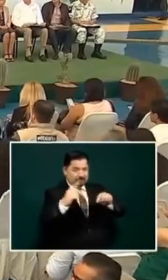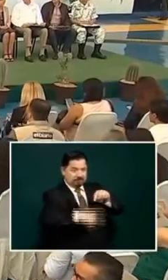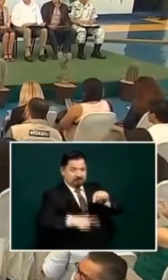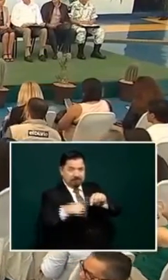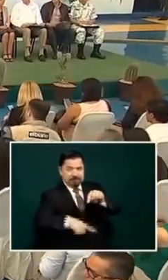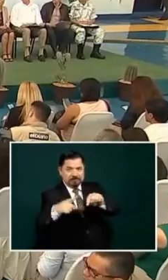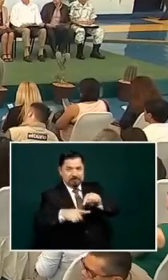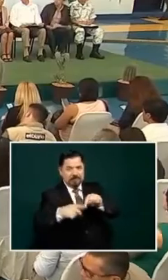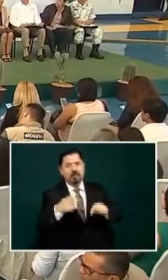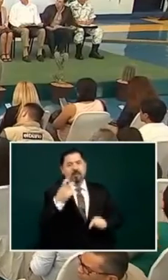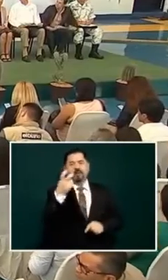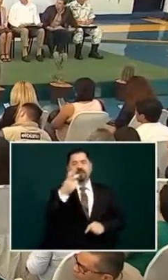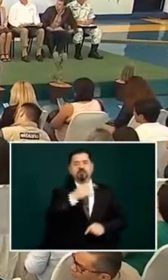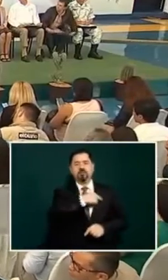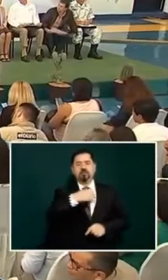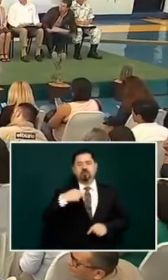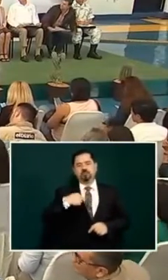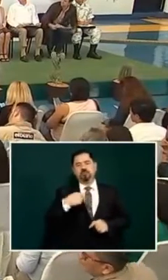crime